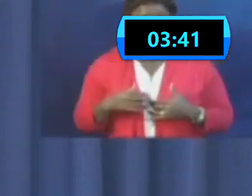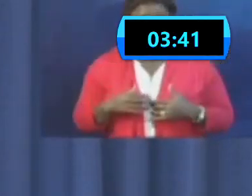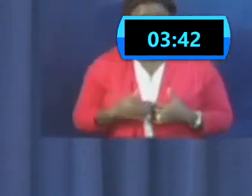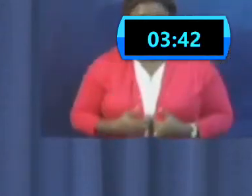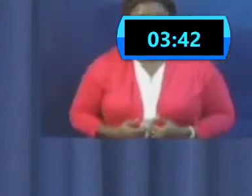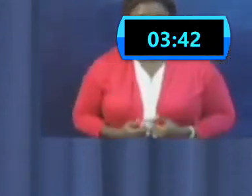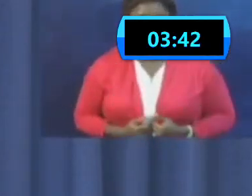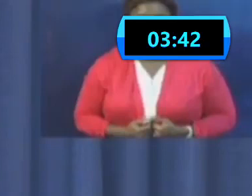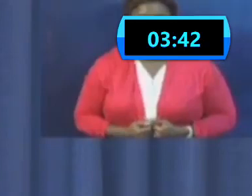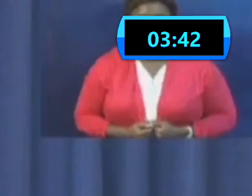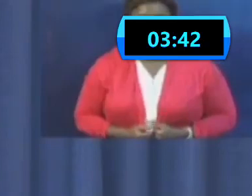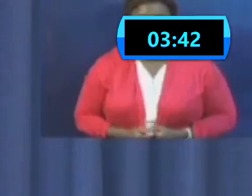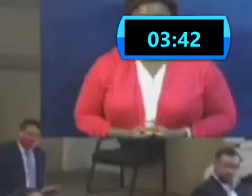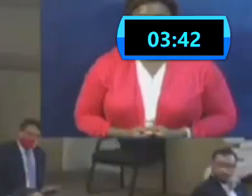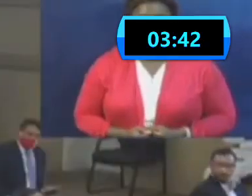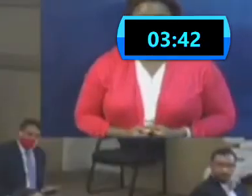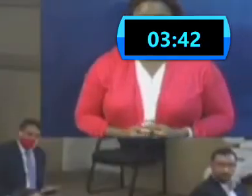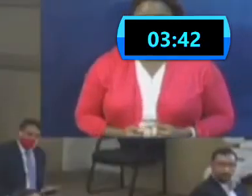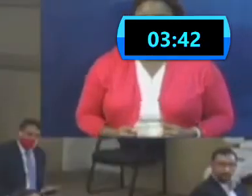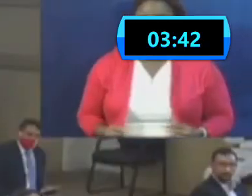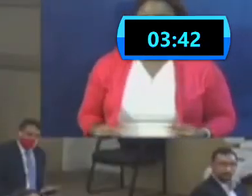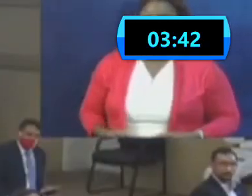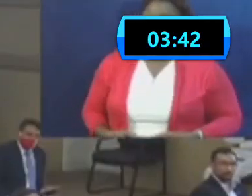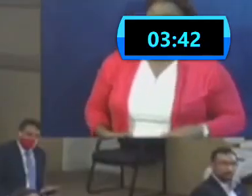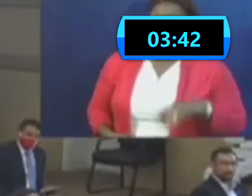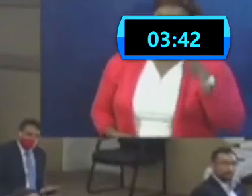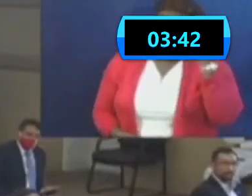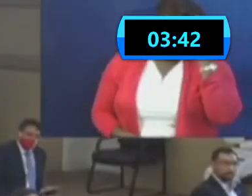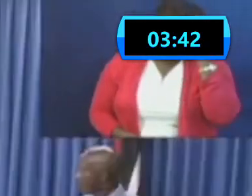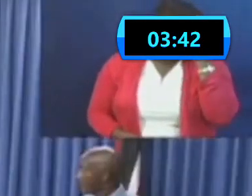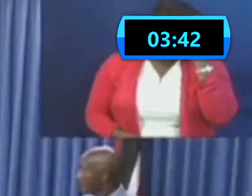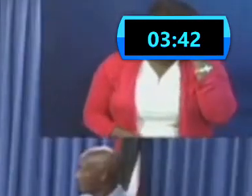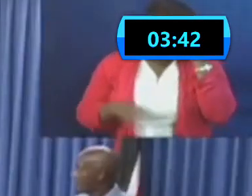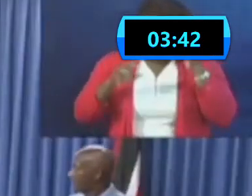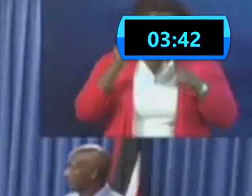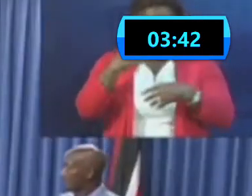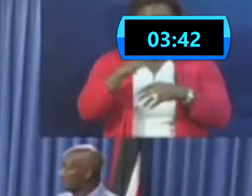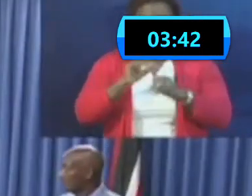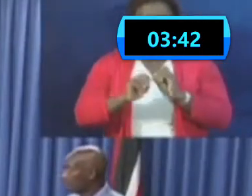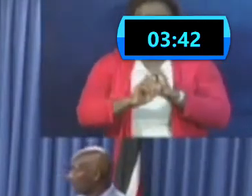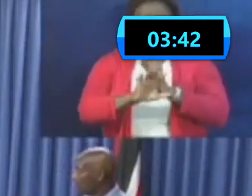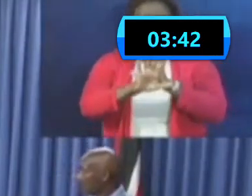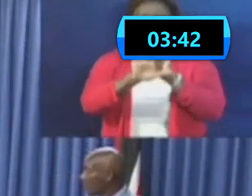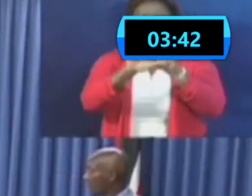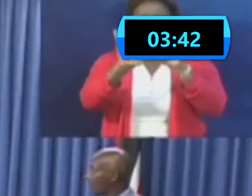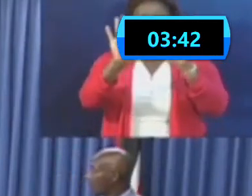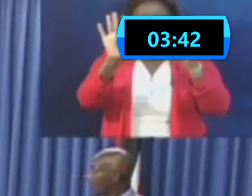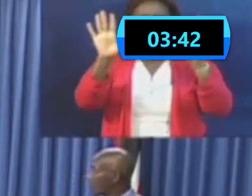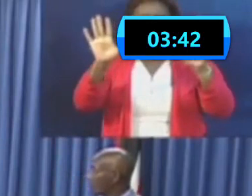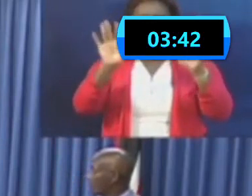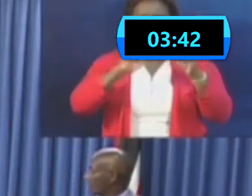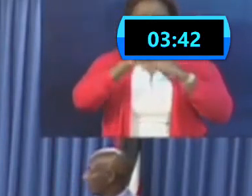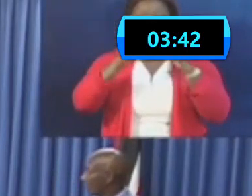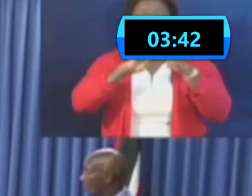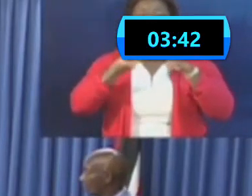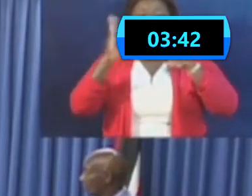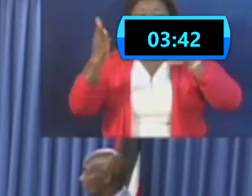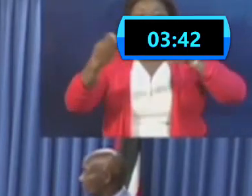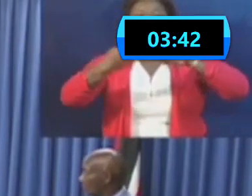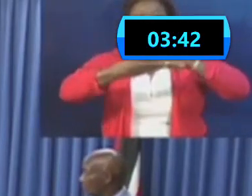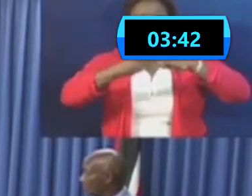opportunity. Christel, let me just clarify that thing with Barbados.